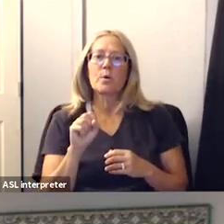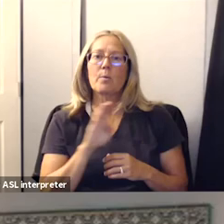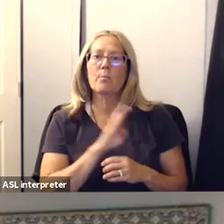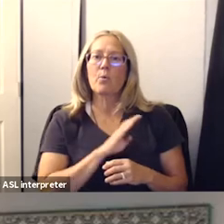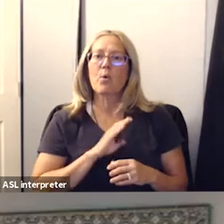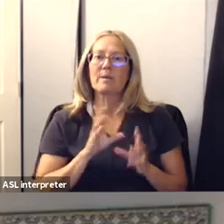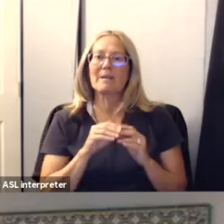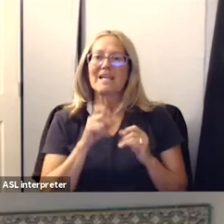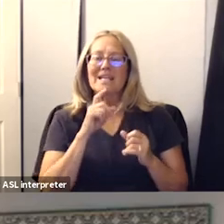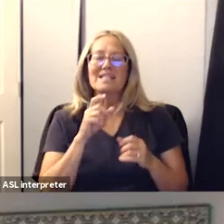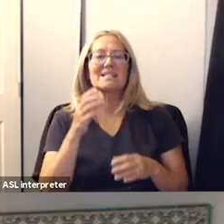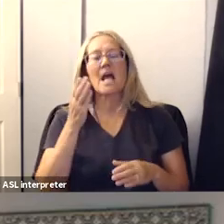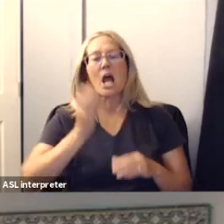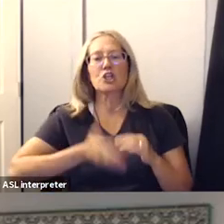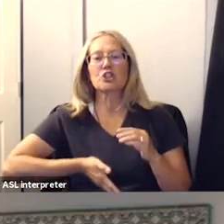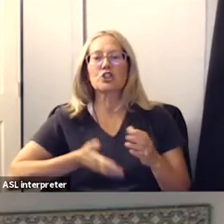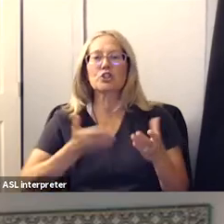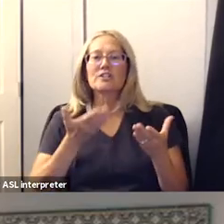adjourned good evening